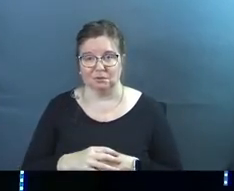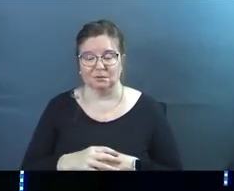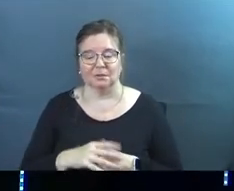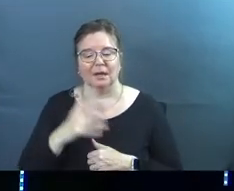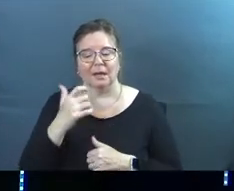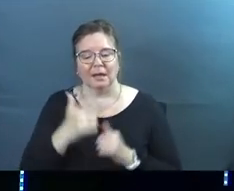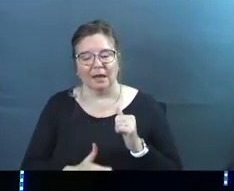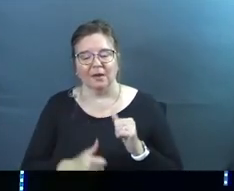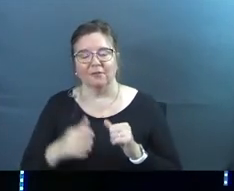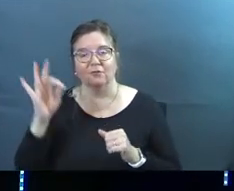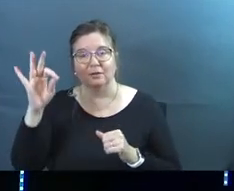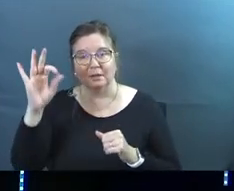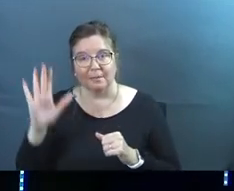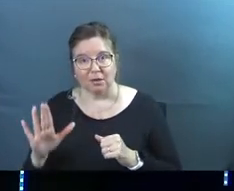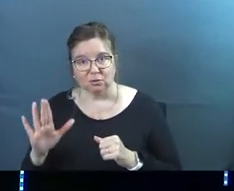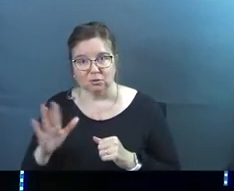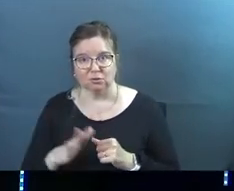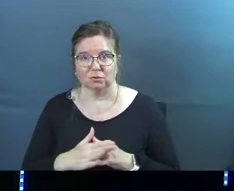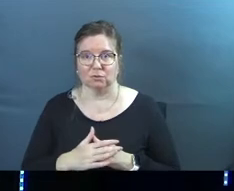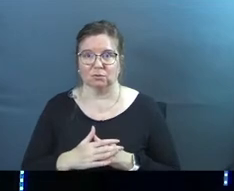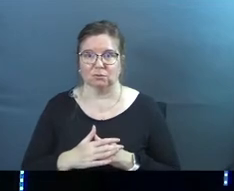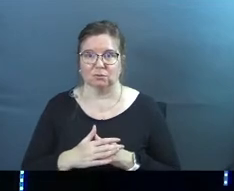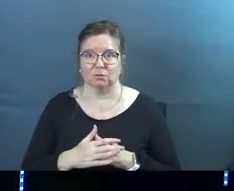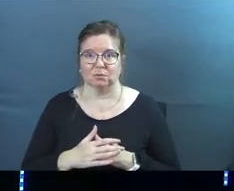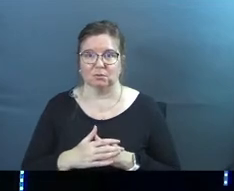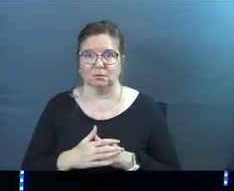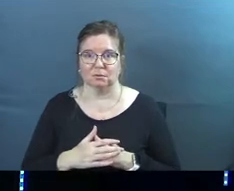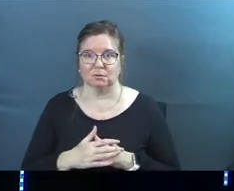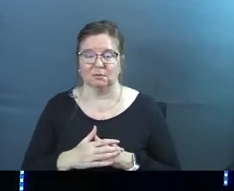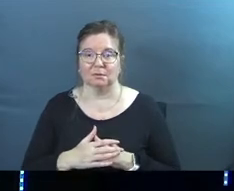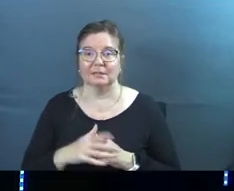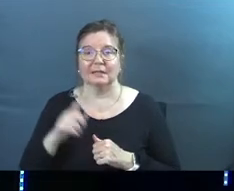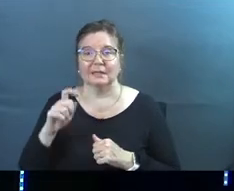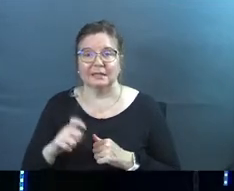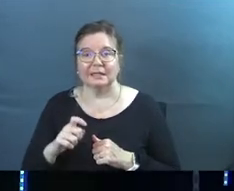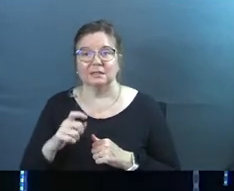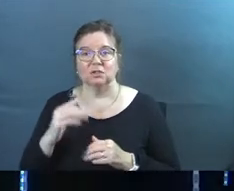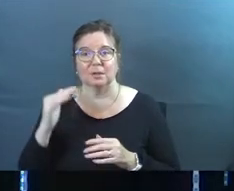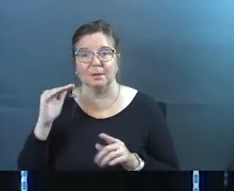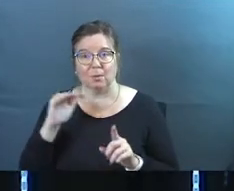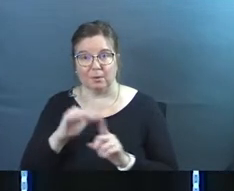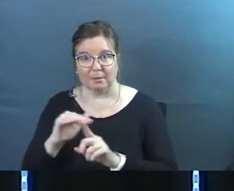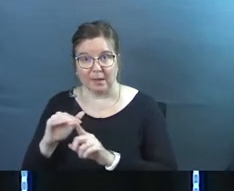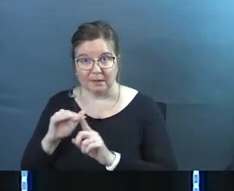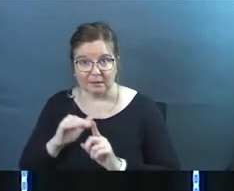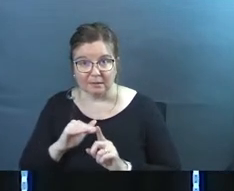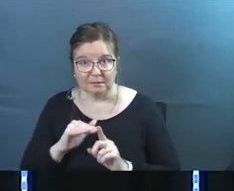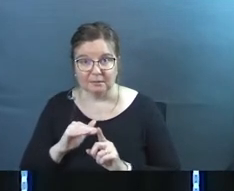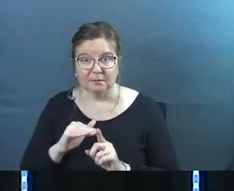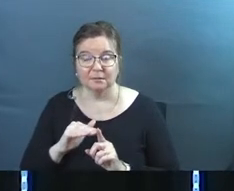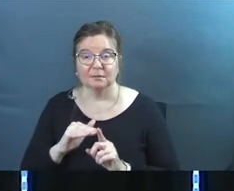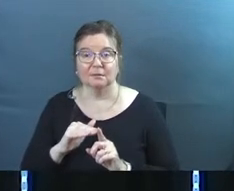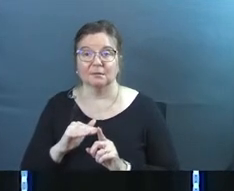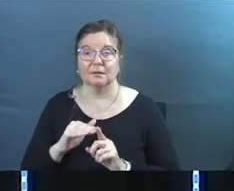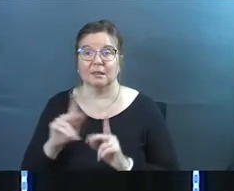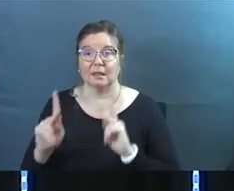Every single pastor needs to be reminded that the people in the